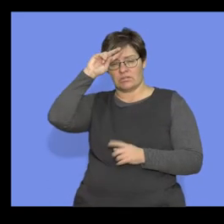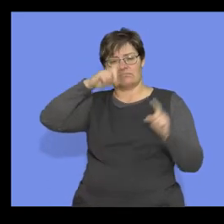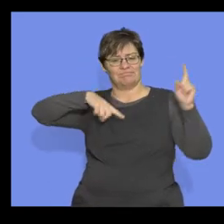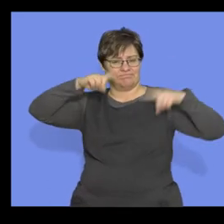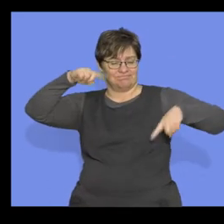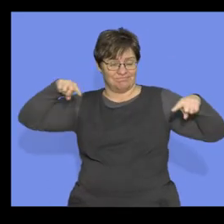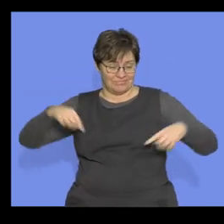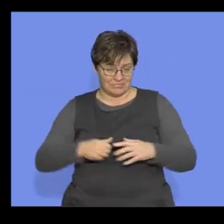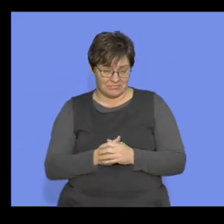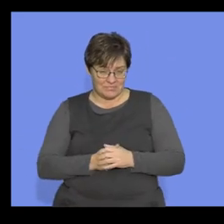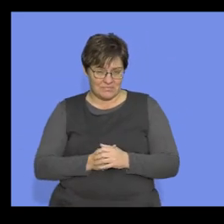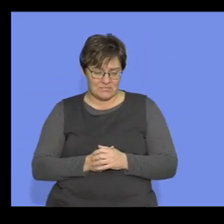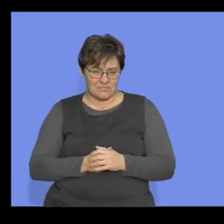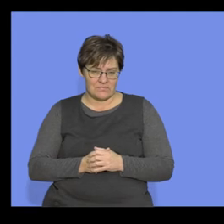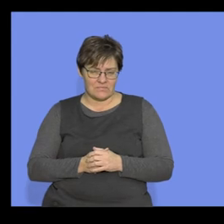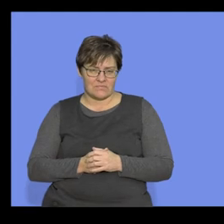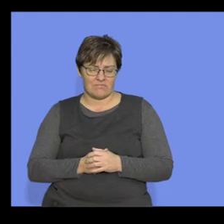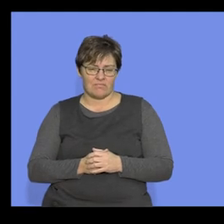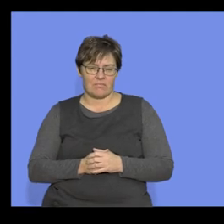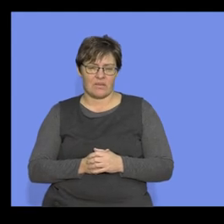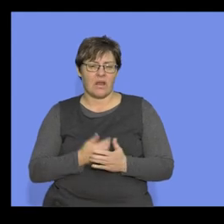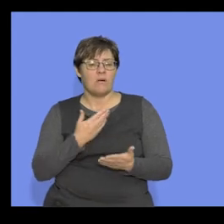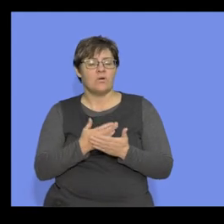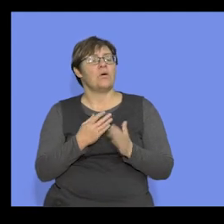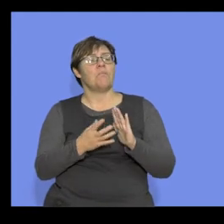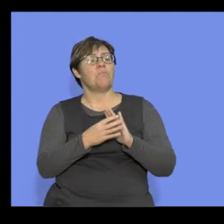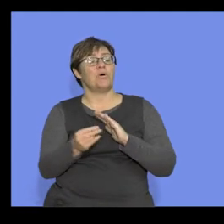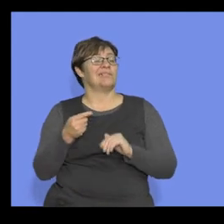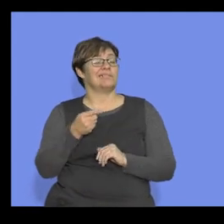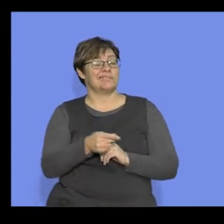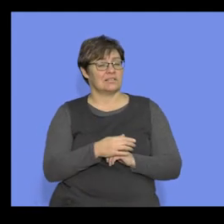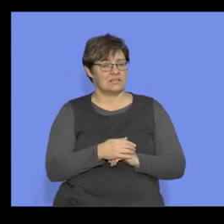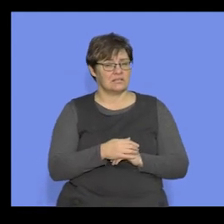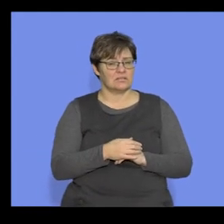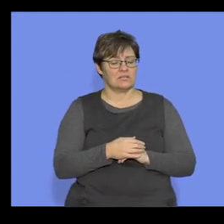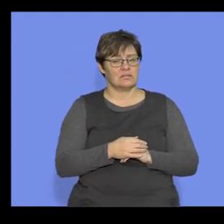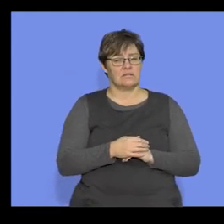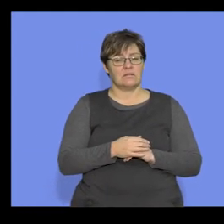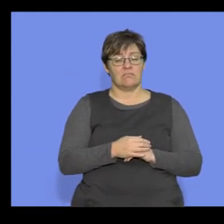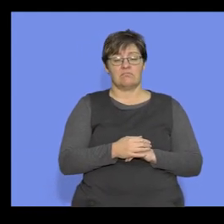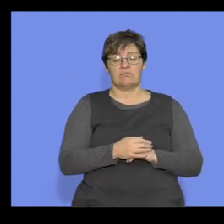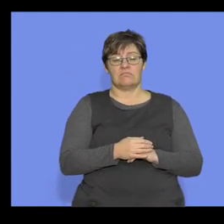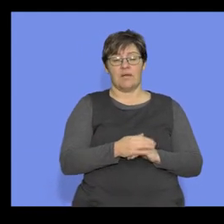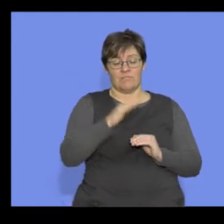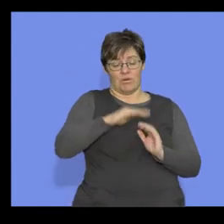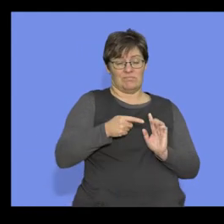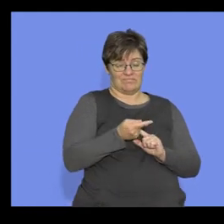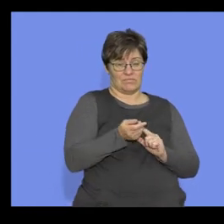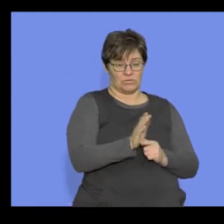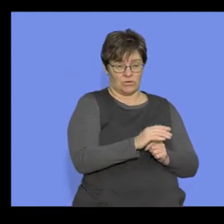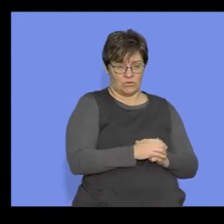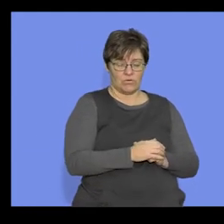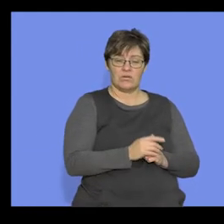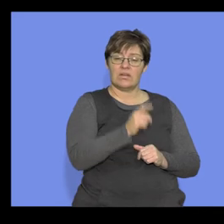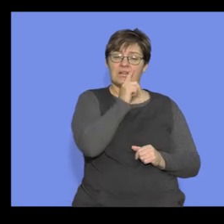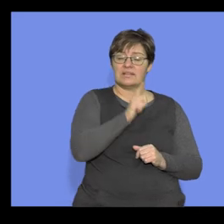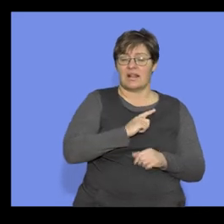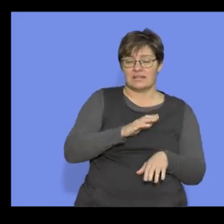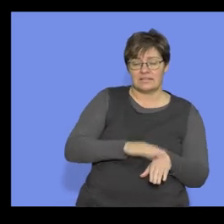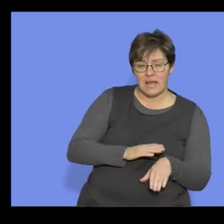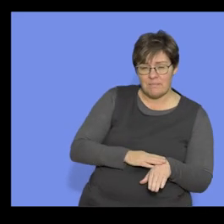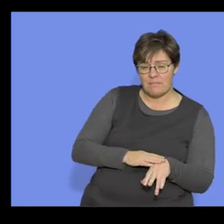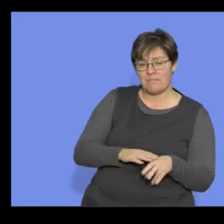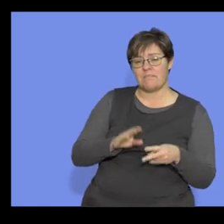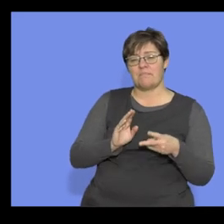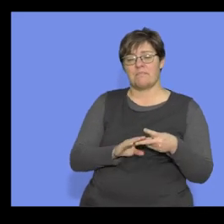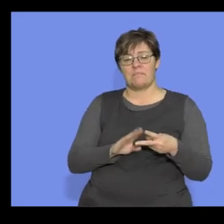interpreted in different ways. One possible model of human evolution is shown below. Okay, tells us